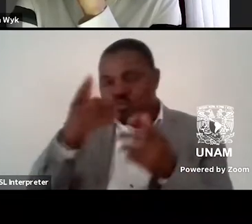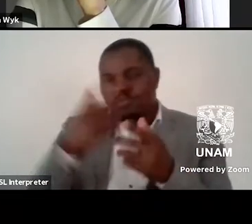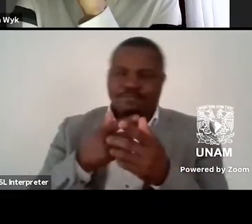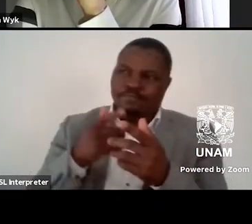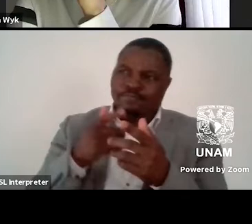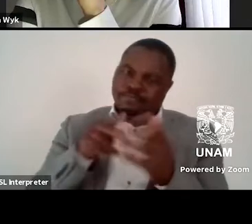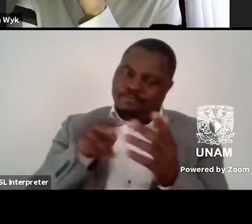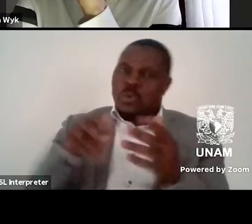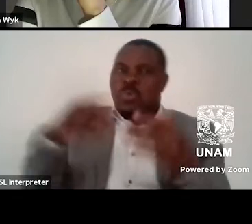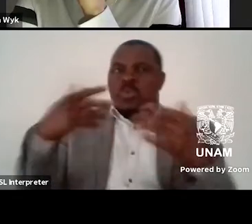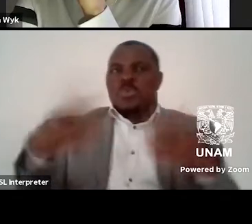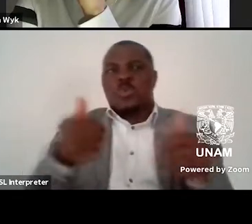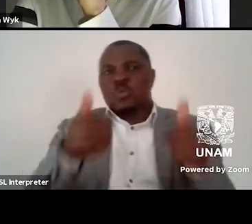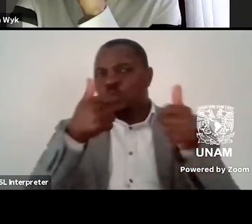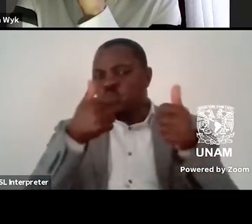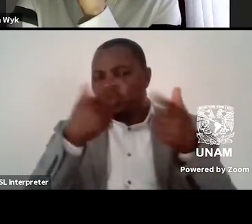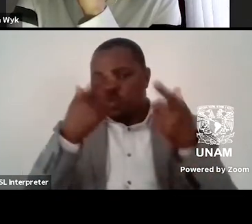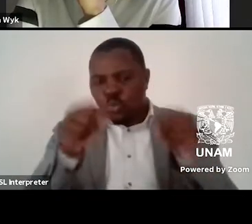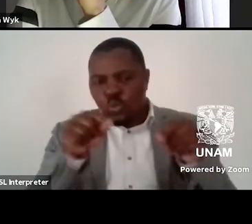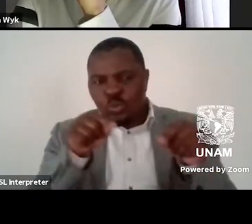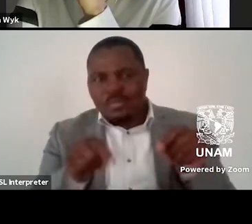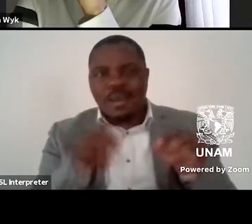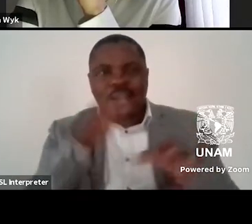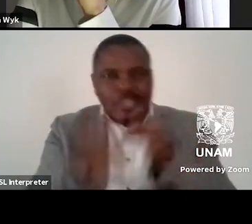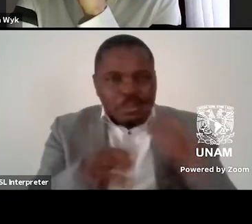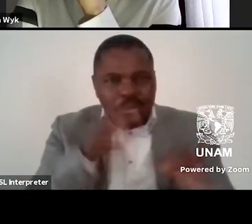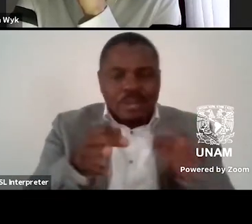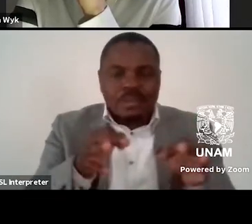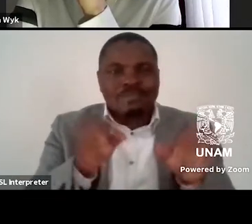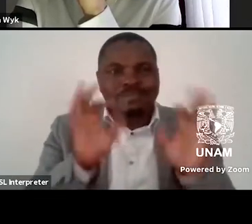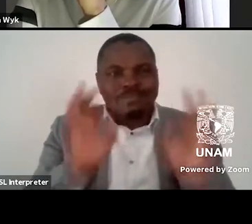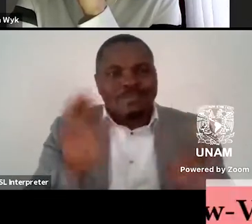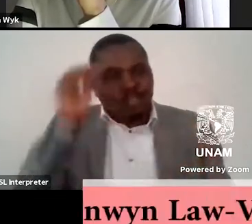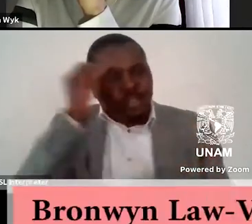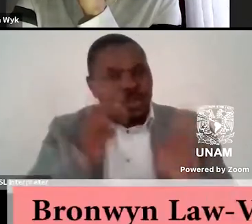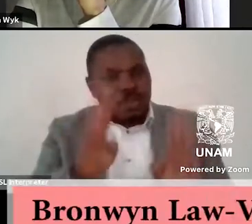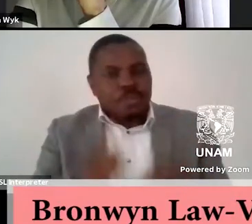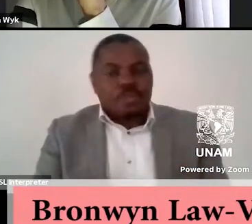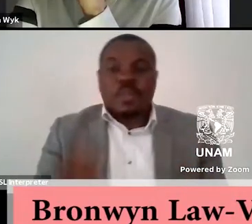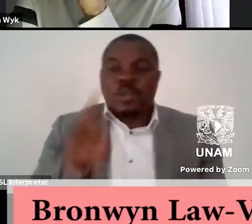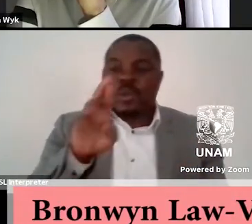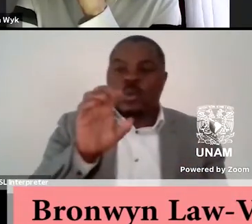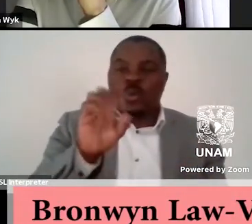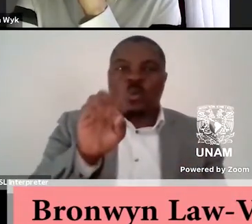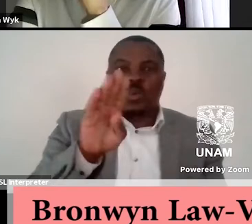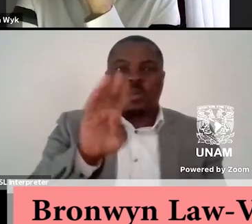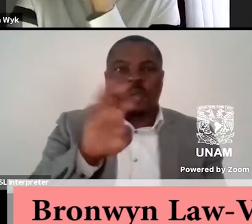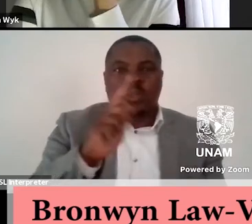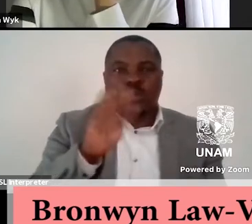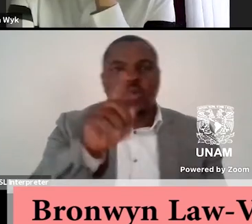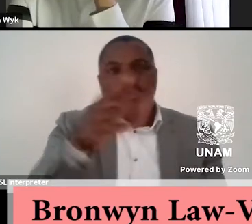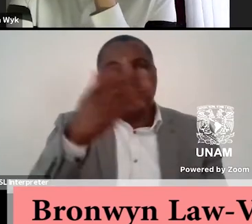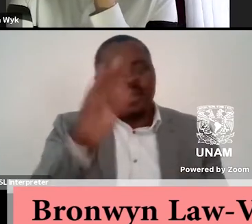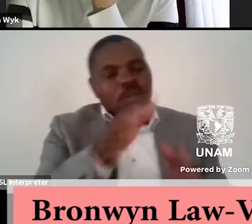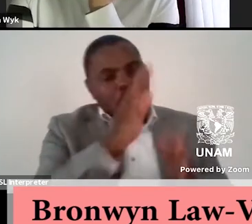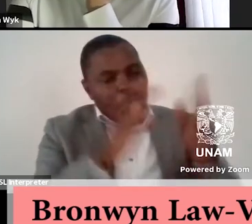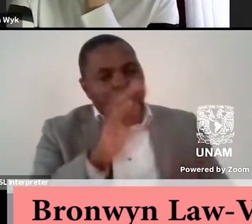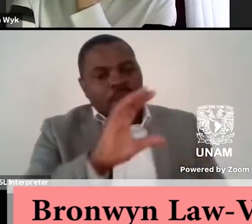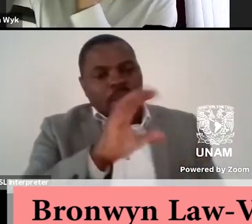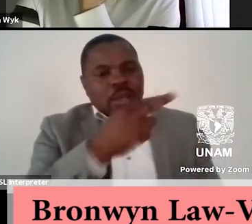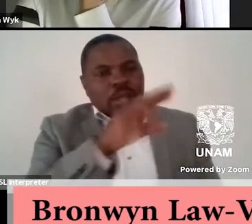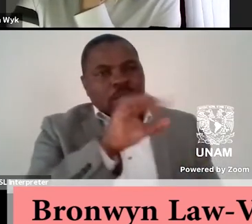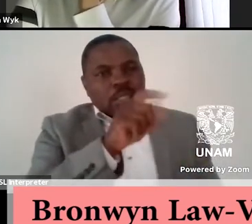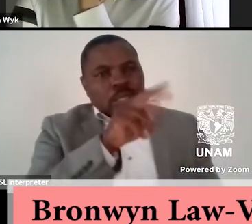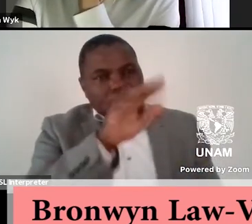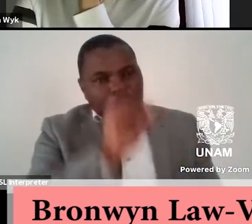interesting and particular way. Roberto, you've already mentioned Cristina Rivera Garza, but I mean, there are